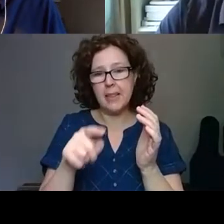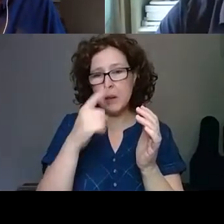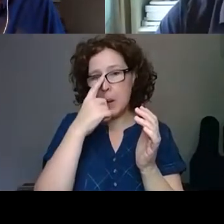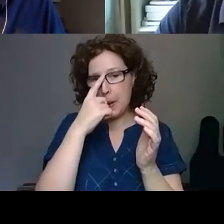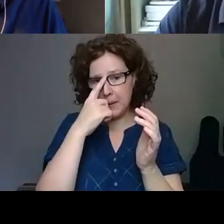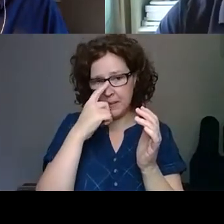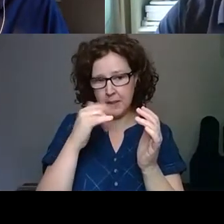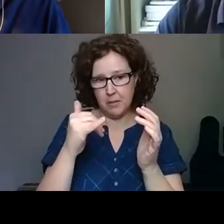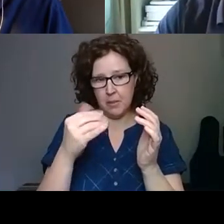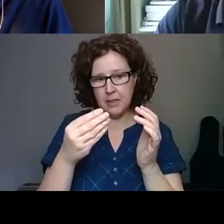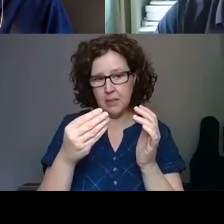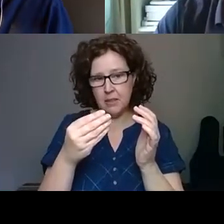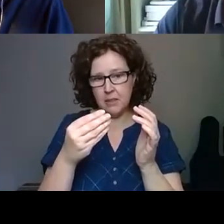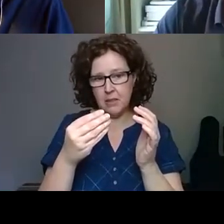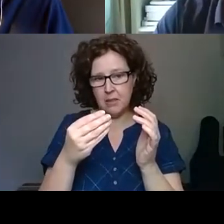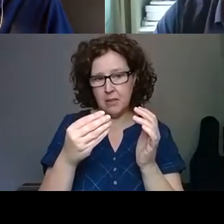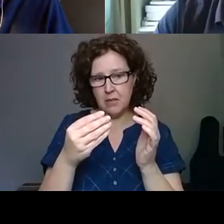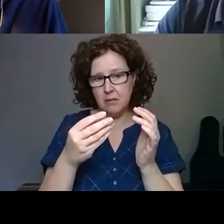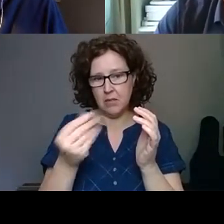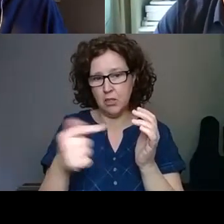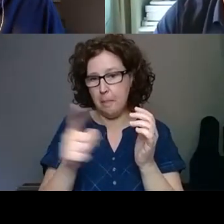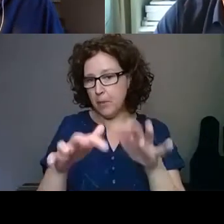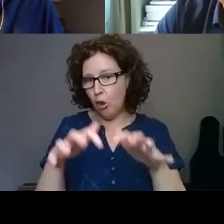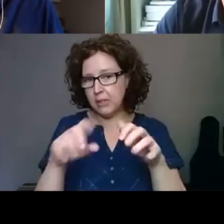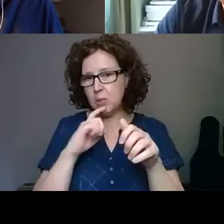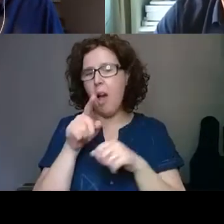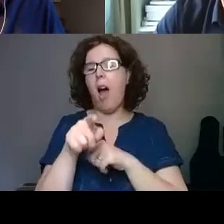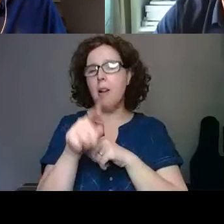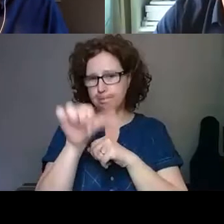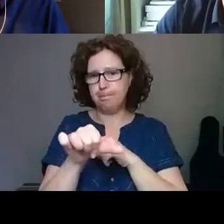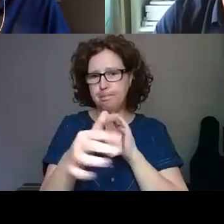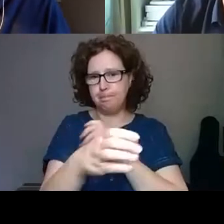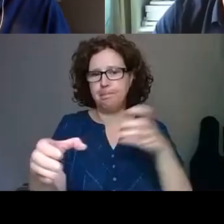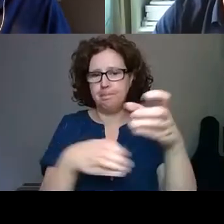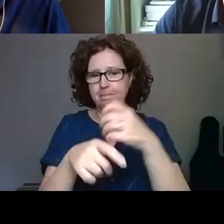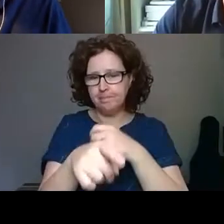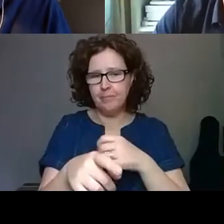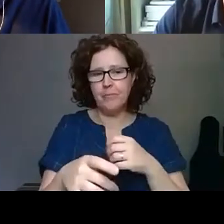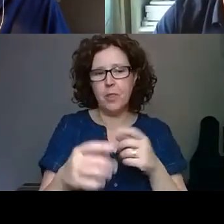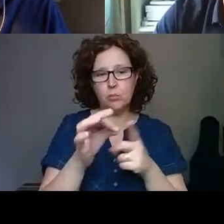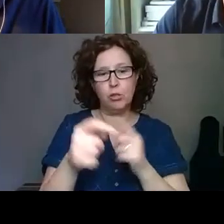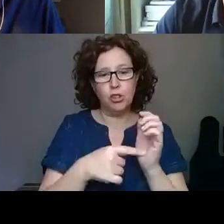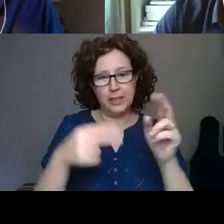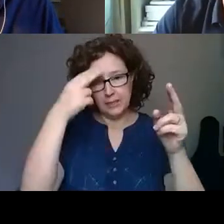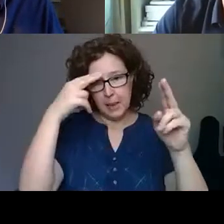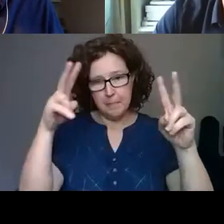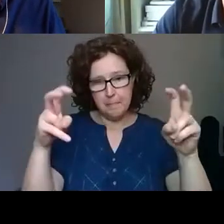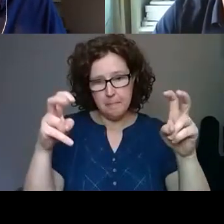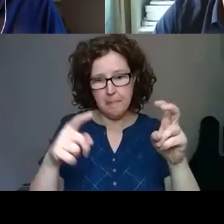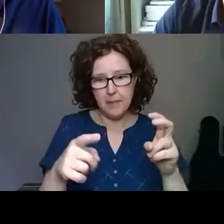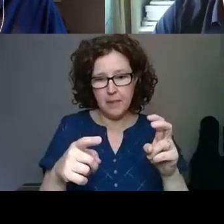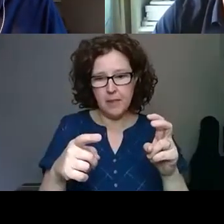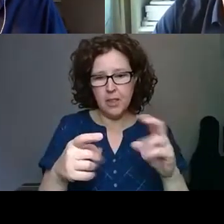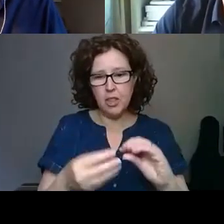to some of the people in the room today. So we've got a project which is called creative centenaries,